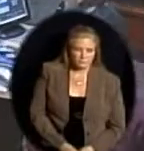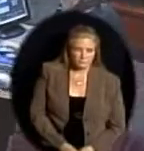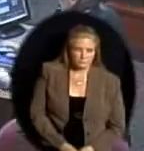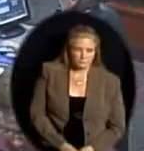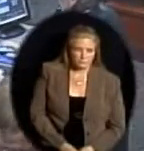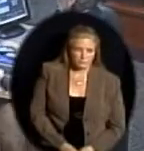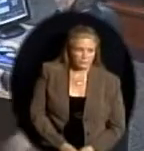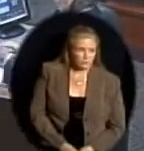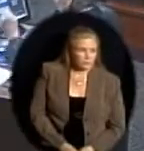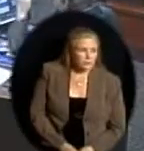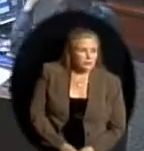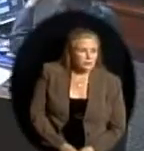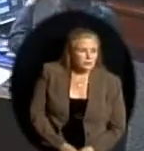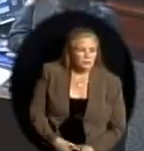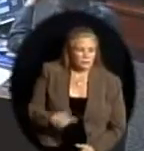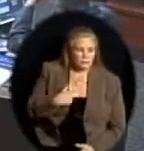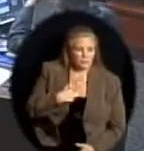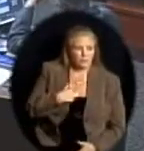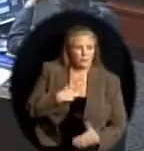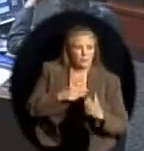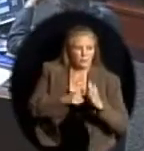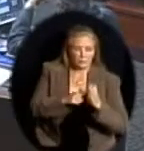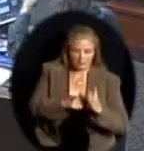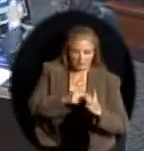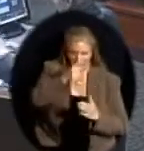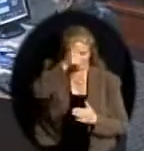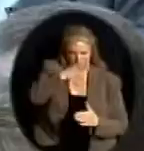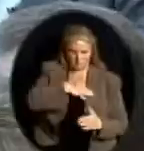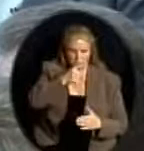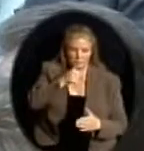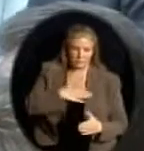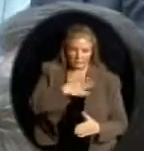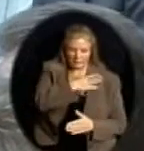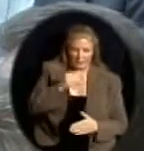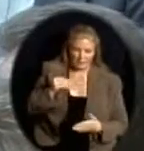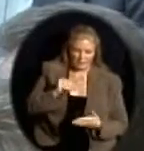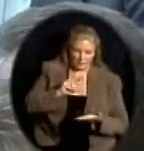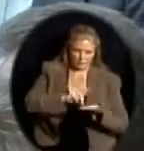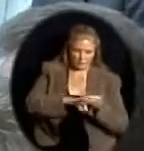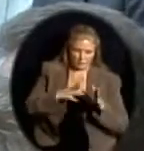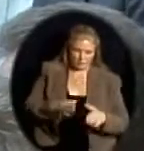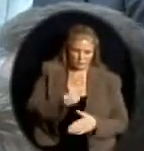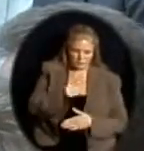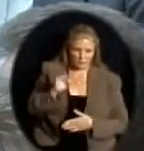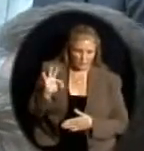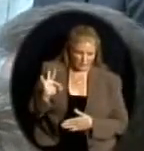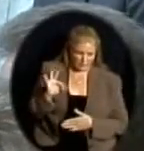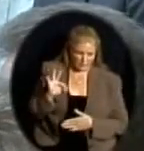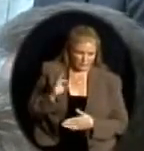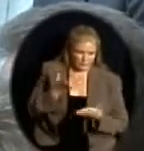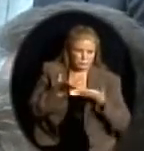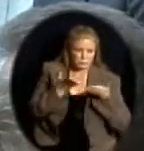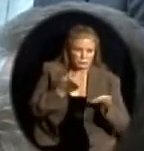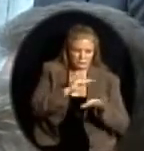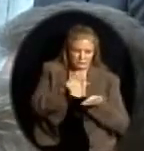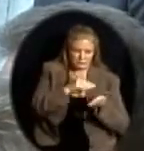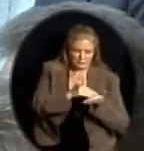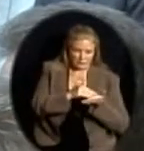I'm proud tonight to represent the men, the women, and the contractors of the Service Center to give you a very brief update